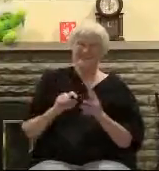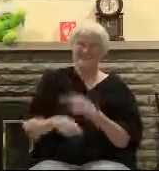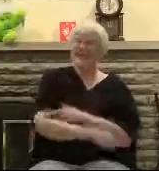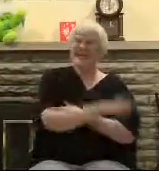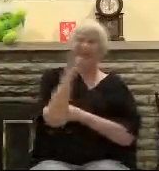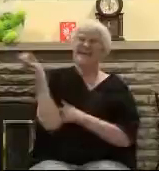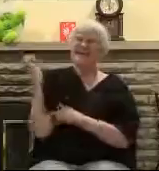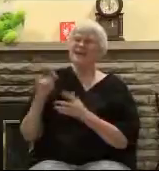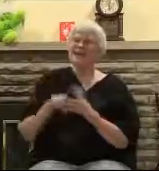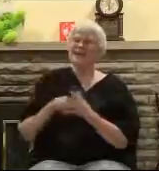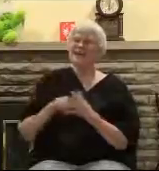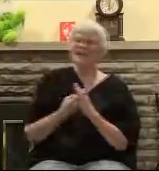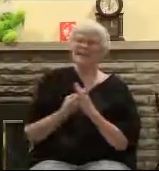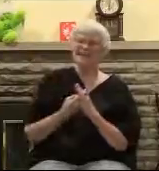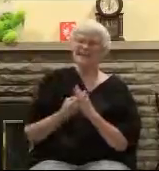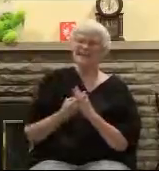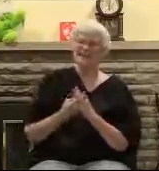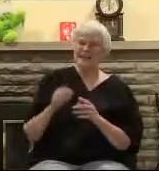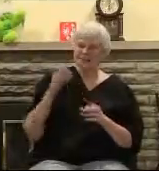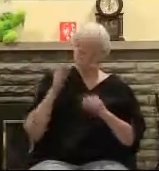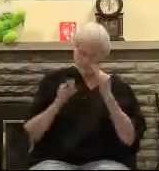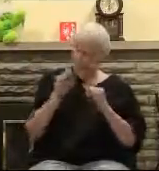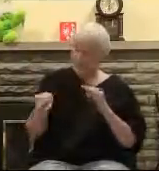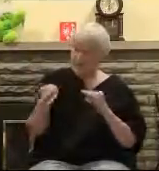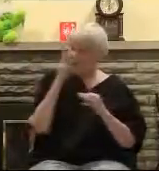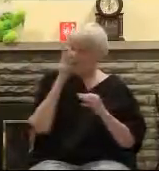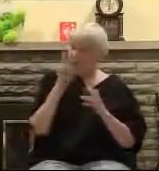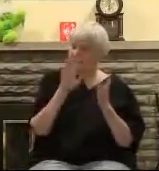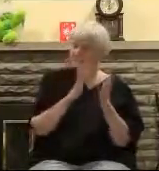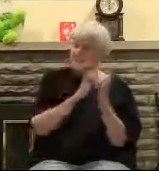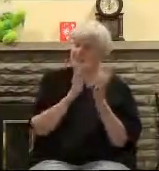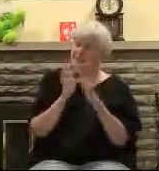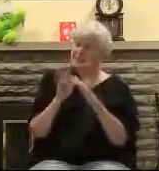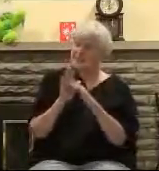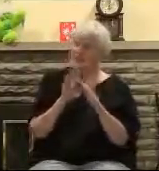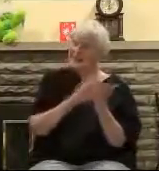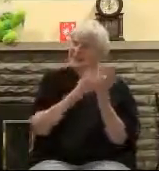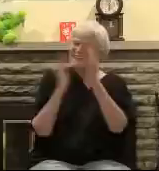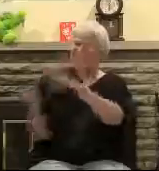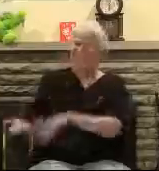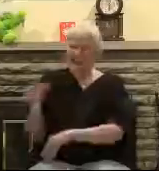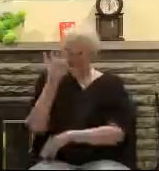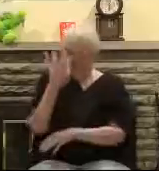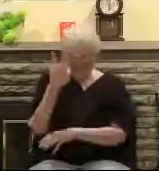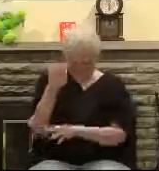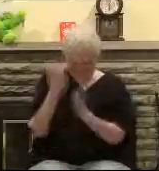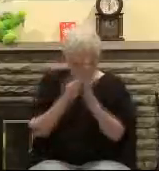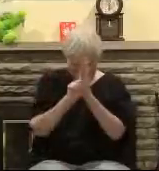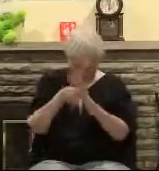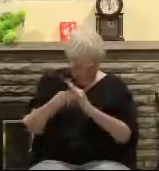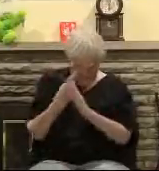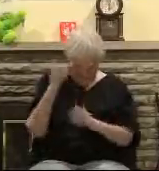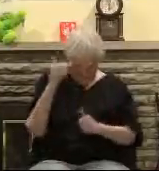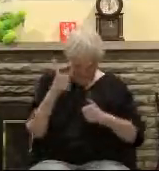careful how you you know but if you look at this chart you see that he died in the ninth hour